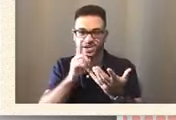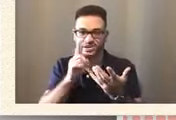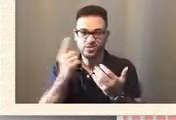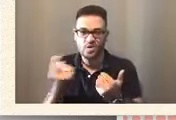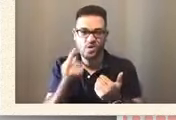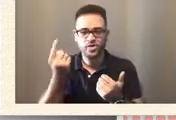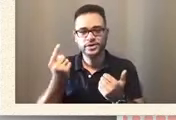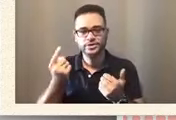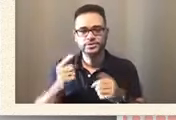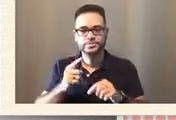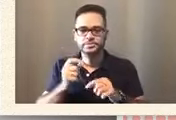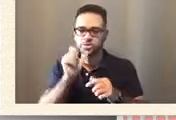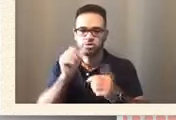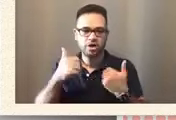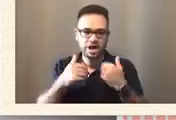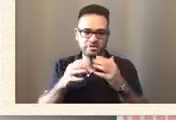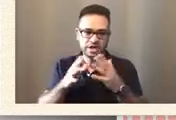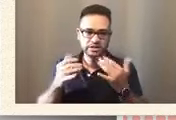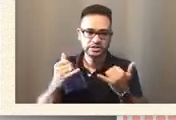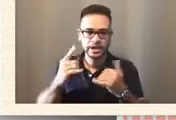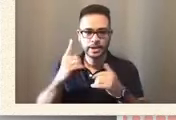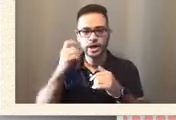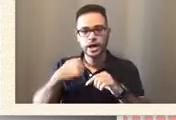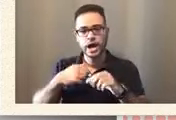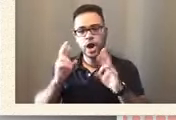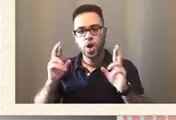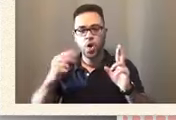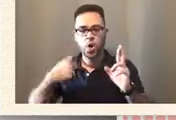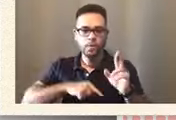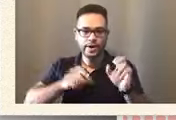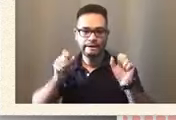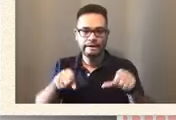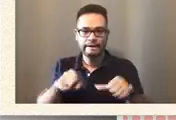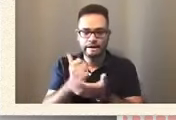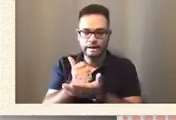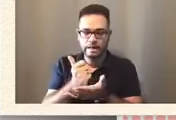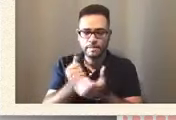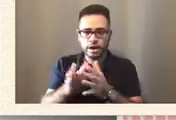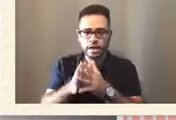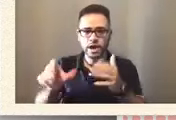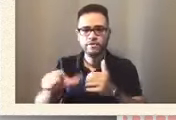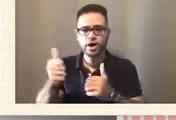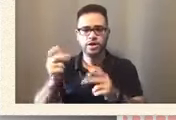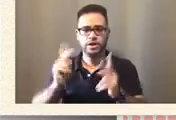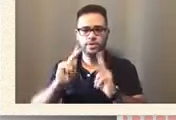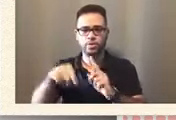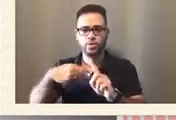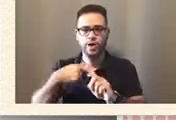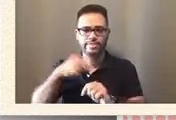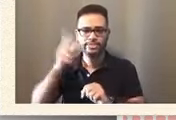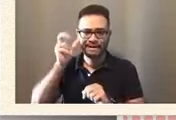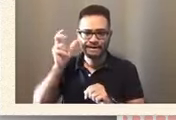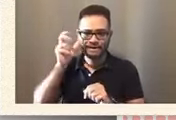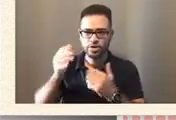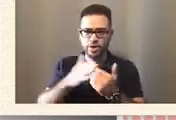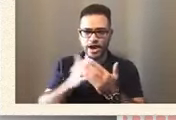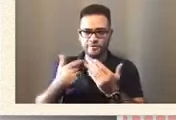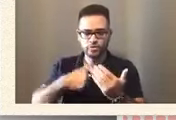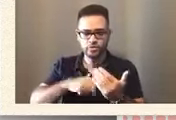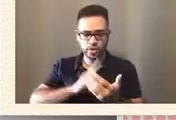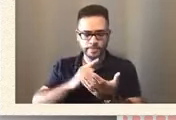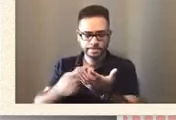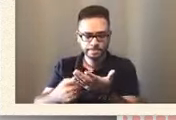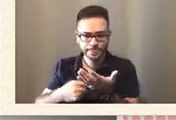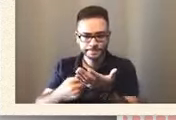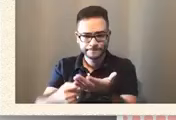because I hope that we're going to be able to help a lot of other people once they hear what we discuss and all the challenges